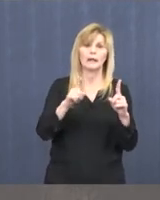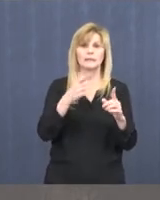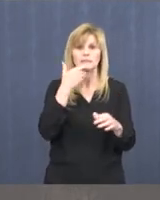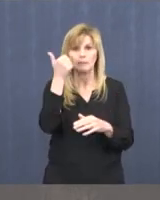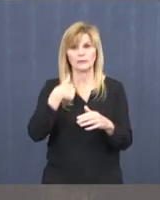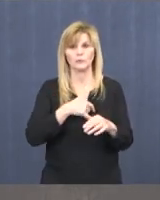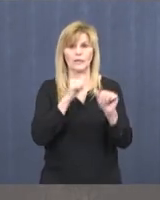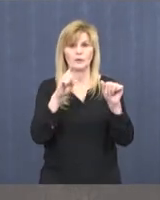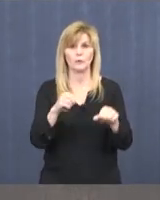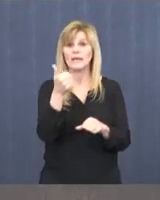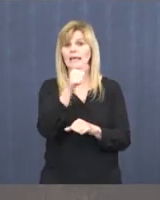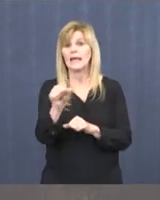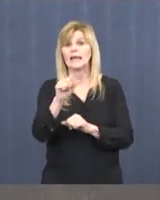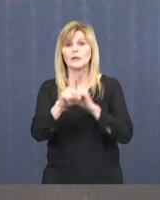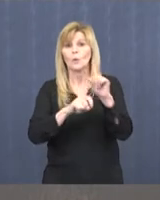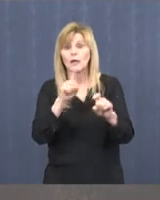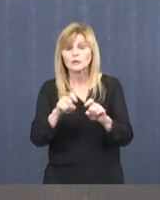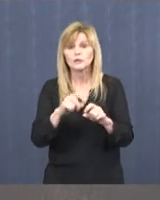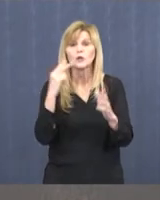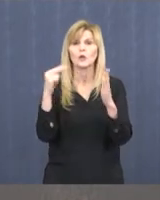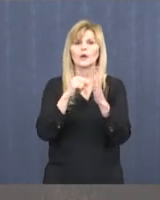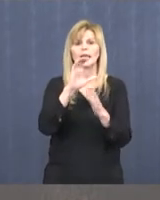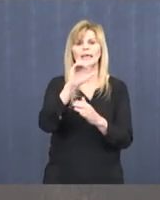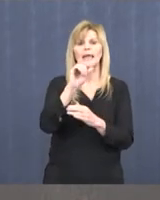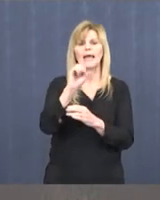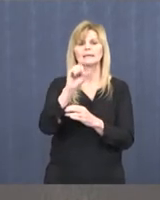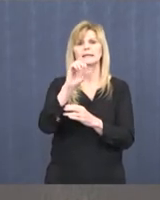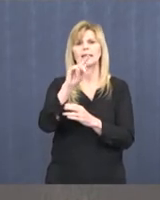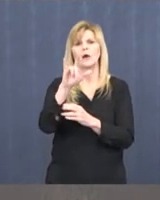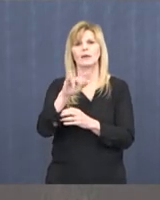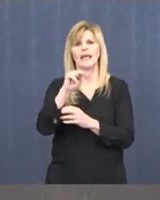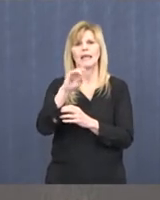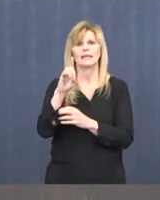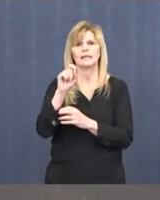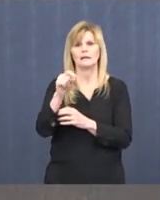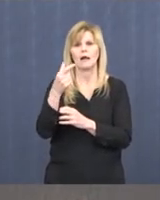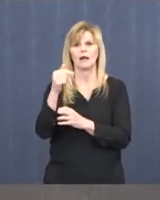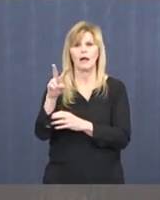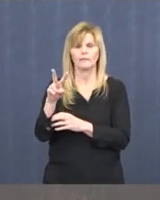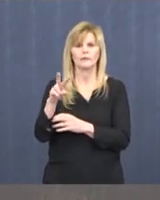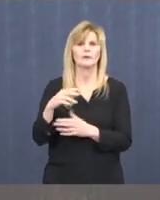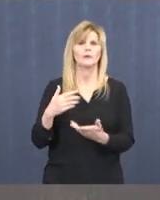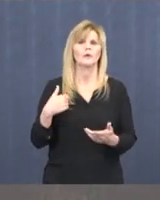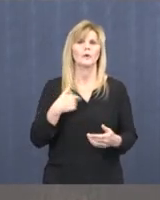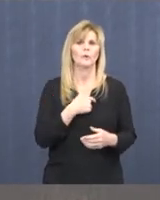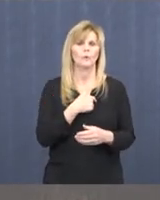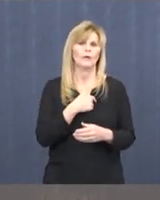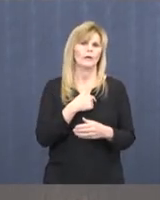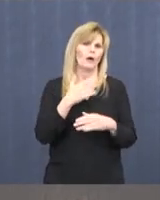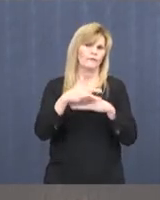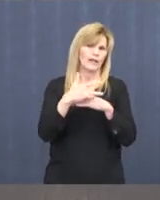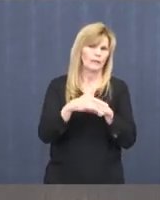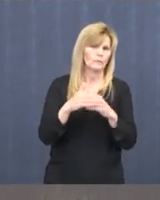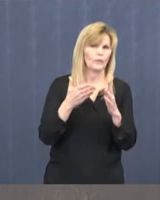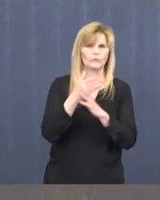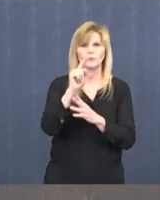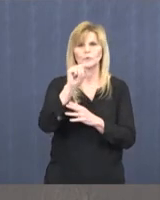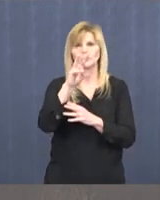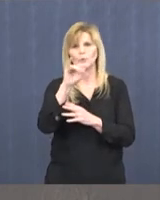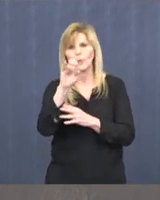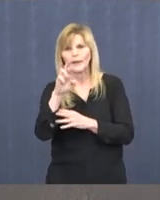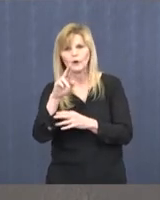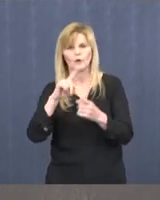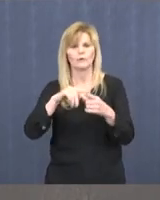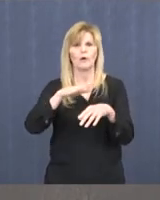questions, again, check our website, CassCountyND.gov. We're available at CassCountyND.gov on Twitter, on